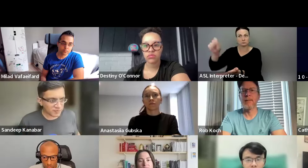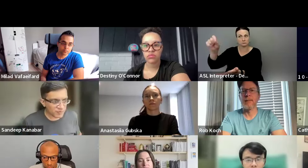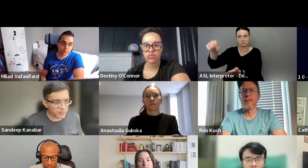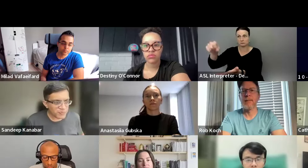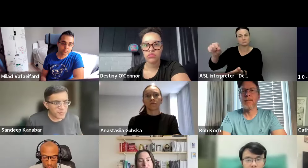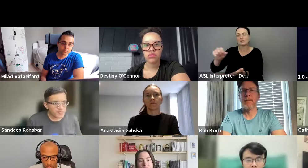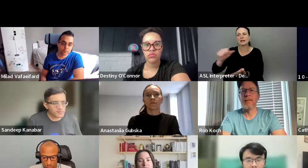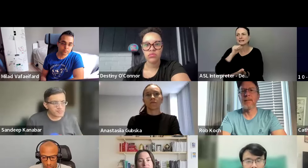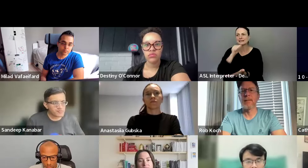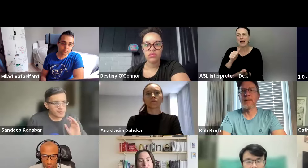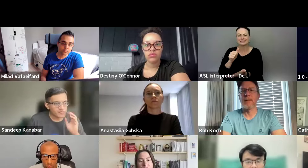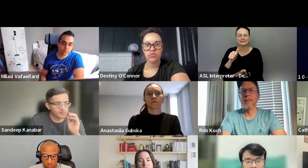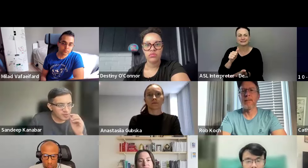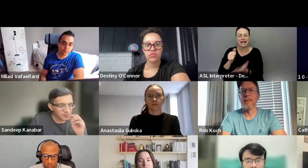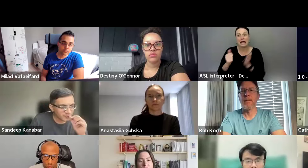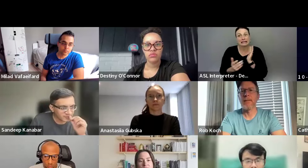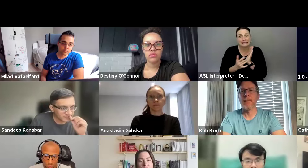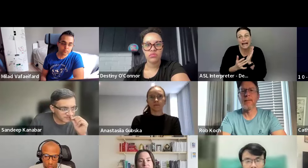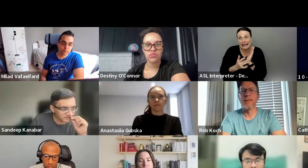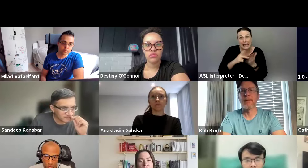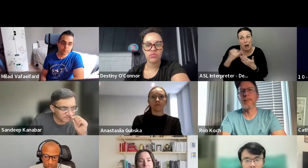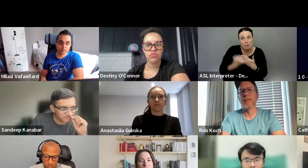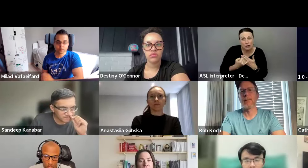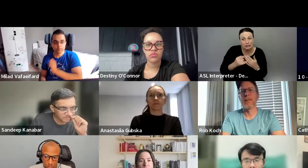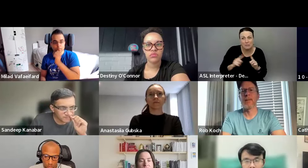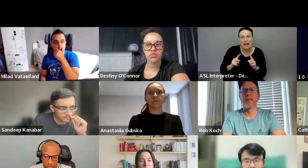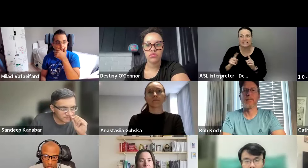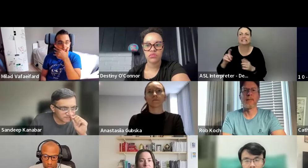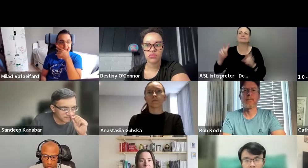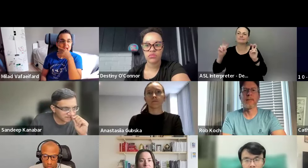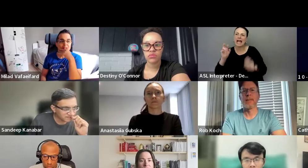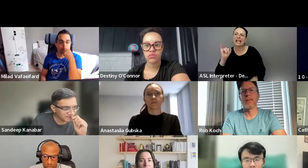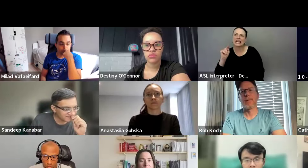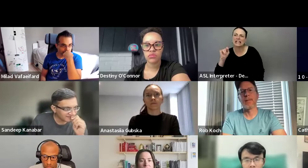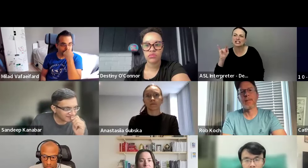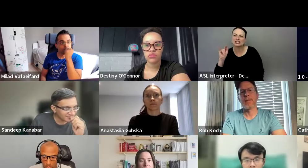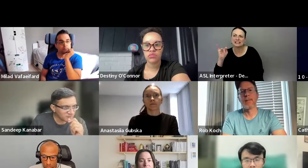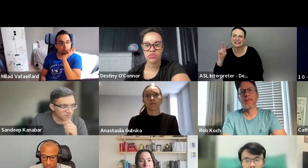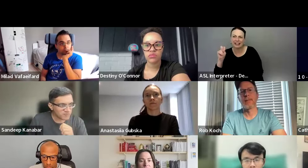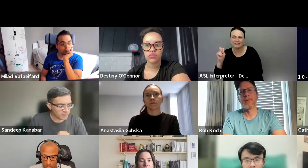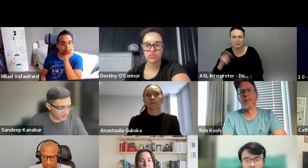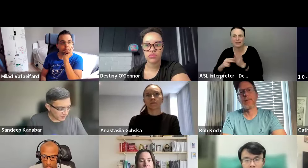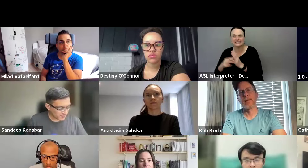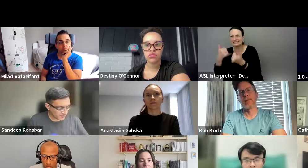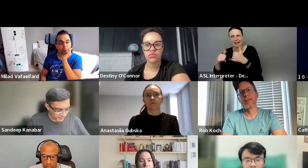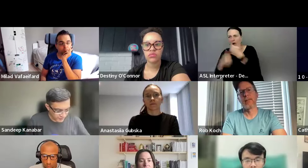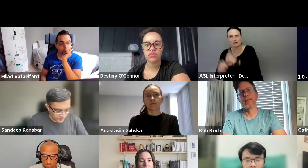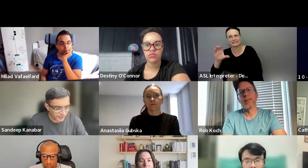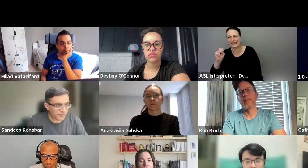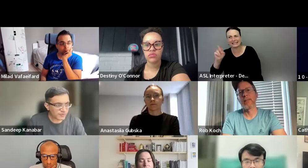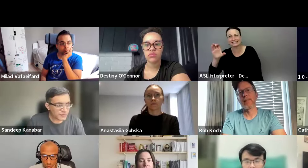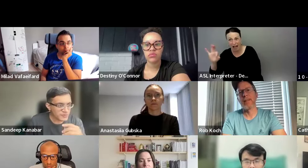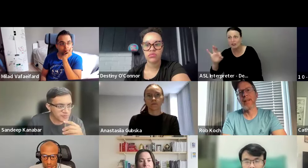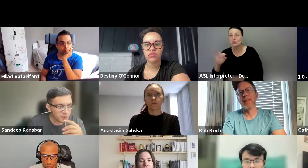it's not, it's not technically a project, but it is an initiative. Um, so any